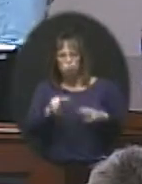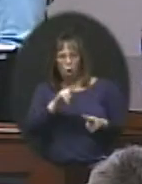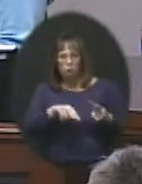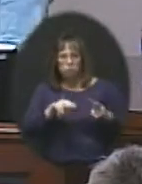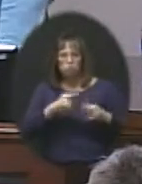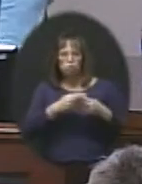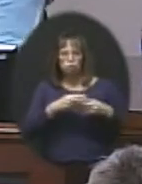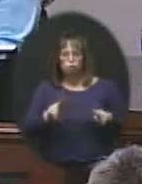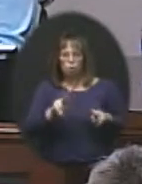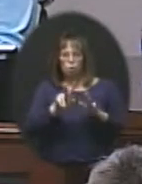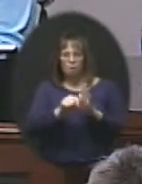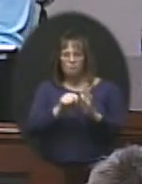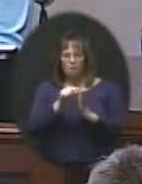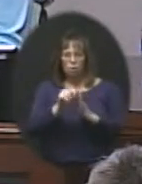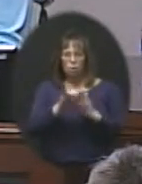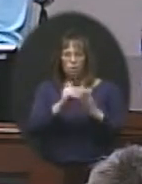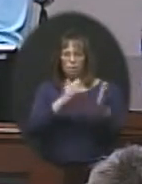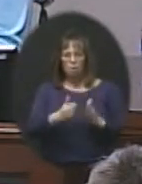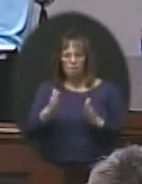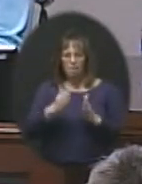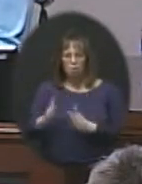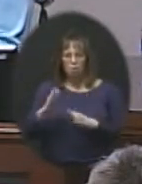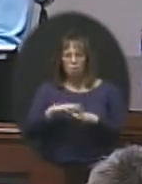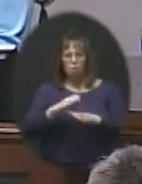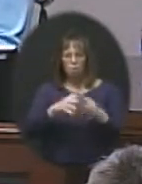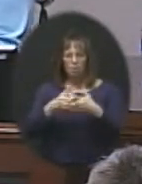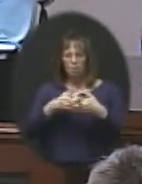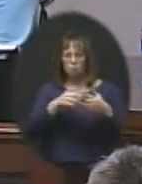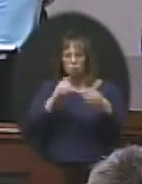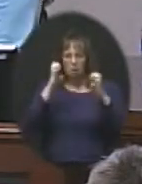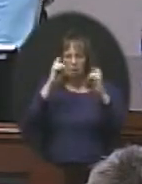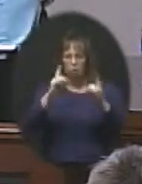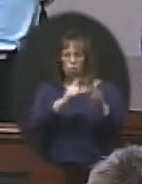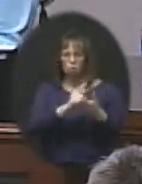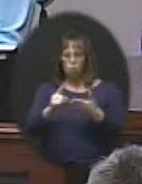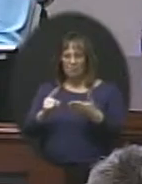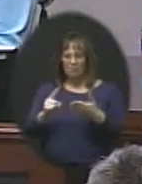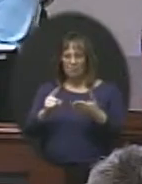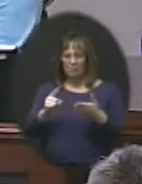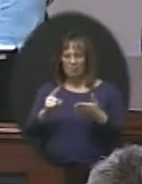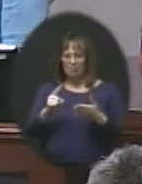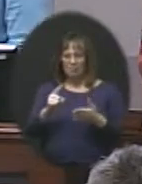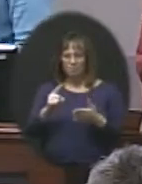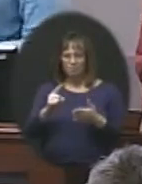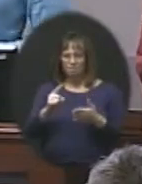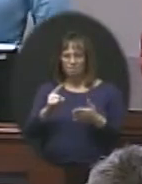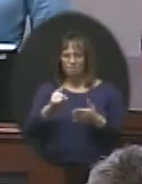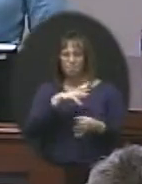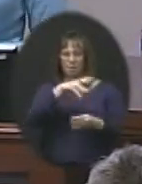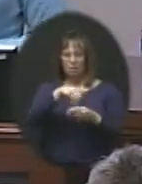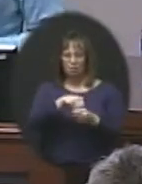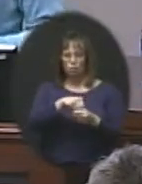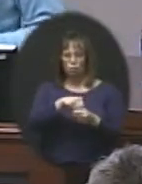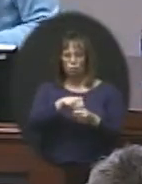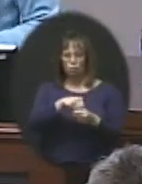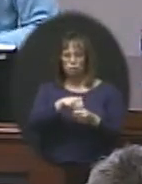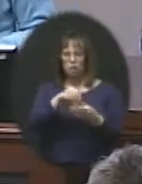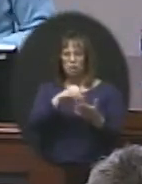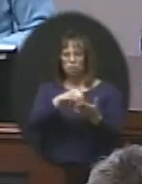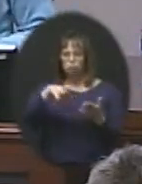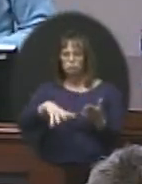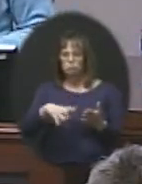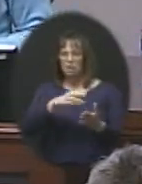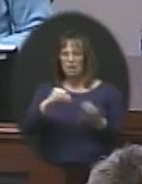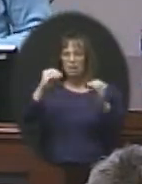short little video that we've prepared on American Education Week. And it actually includes the students